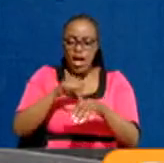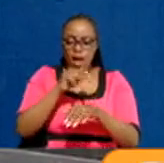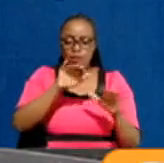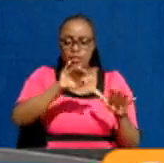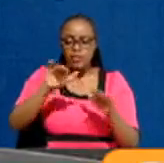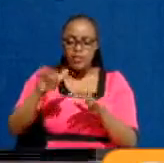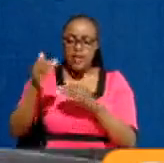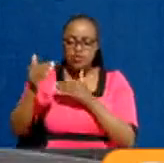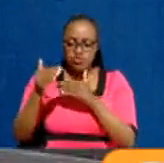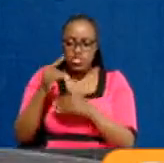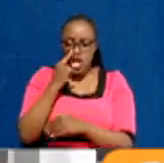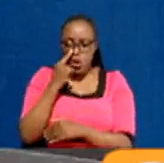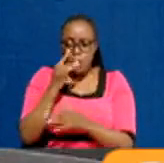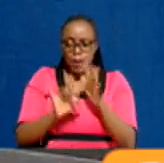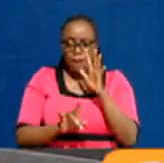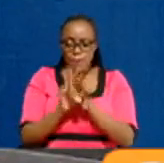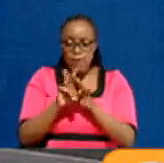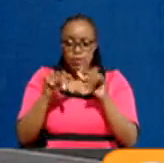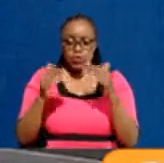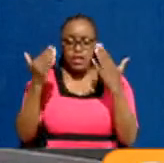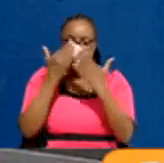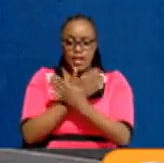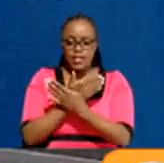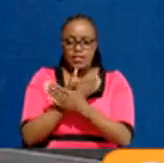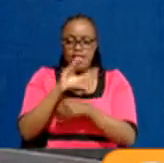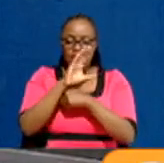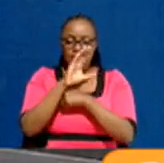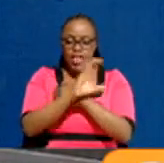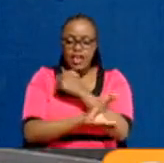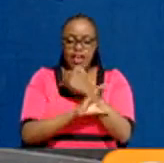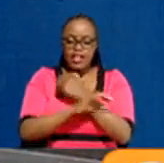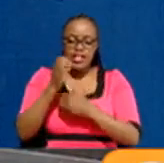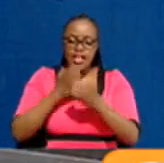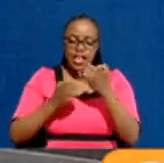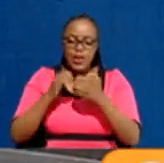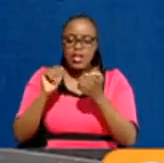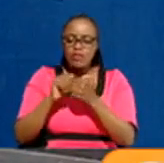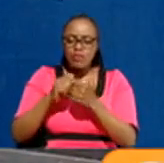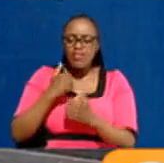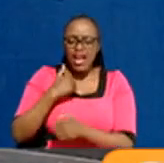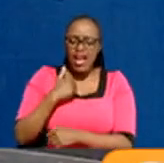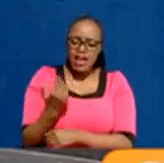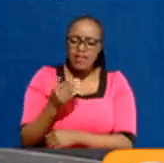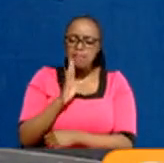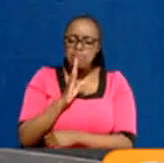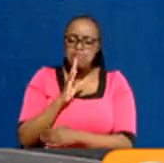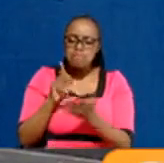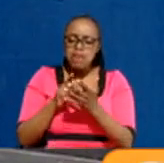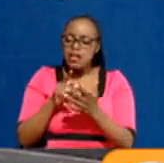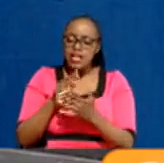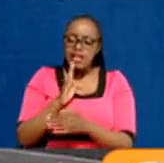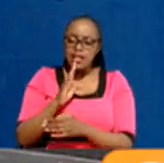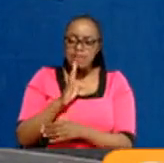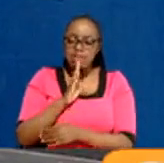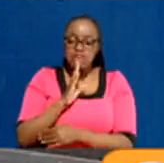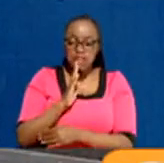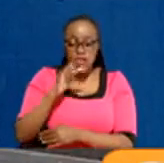closer home. It is emerging tonight that the country's economy has been ravaged by pending bills and the ballooning public debt.